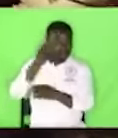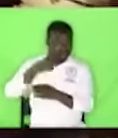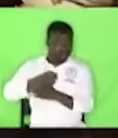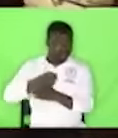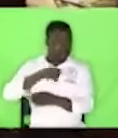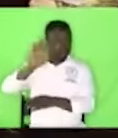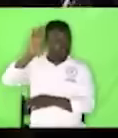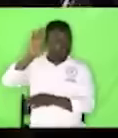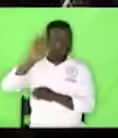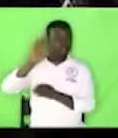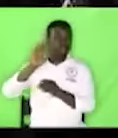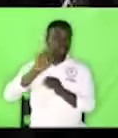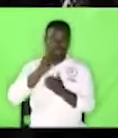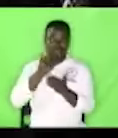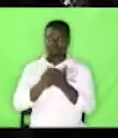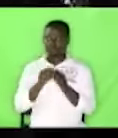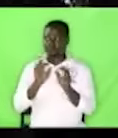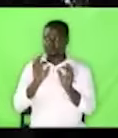well. Fine.